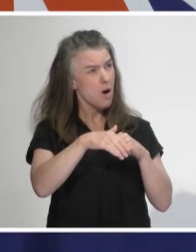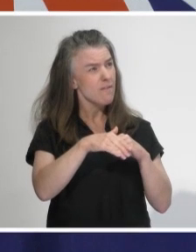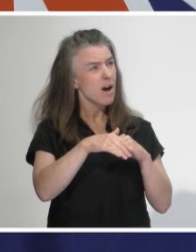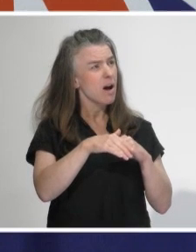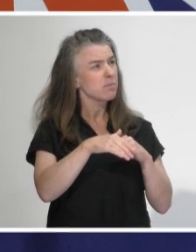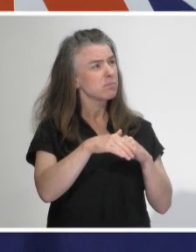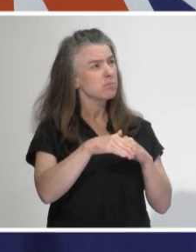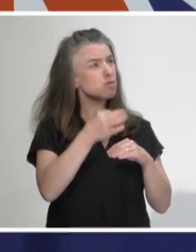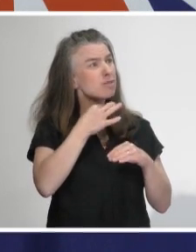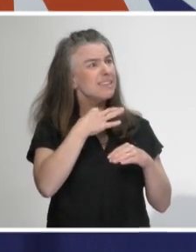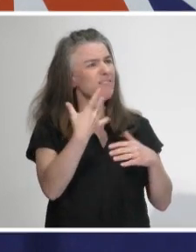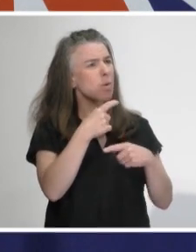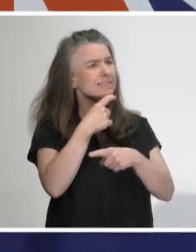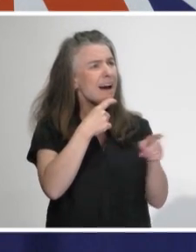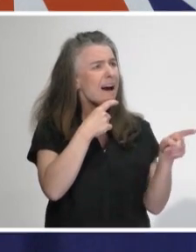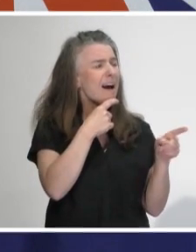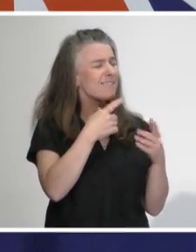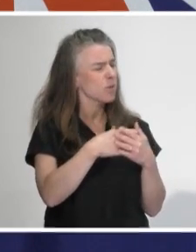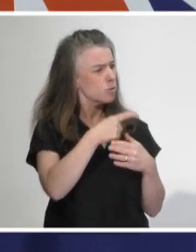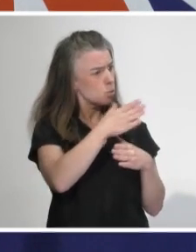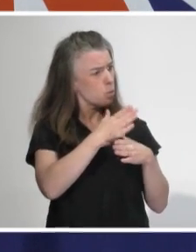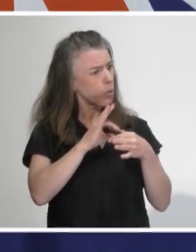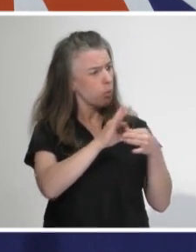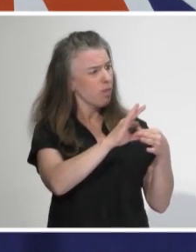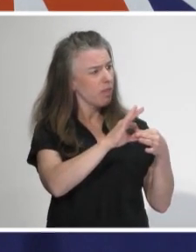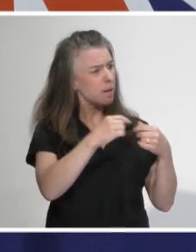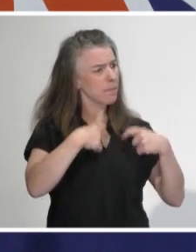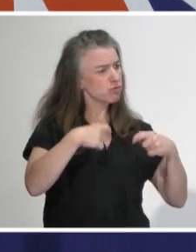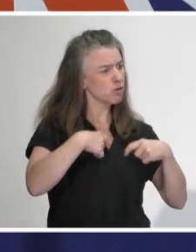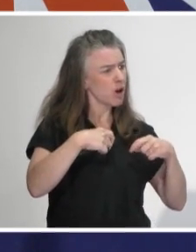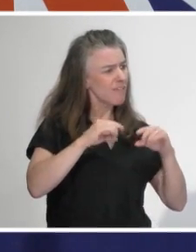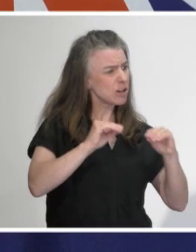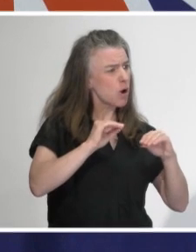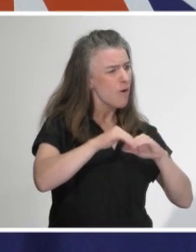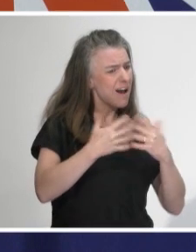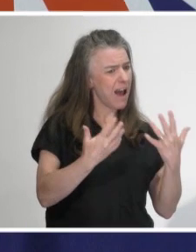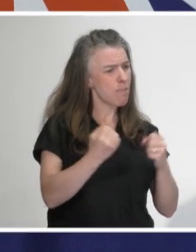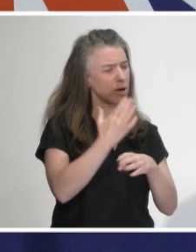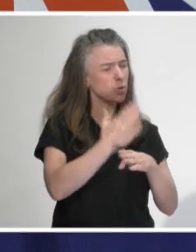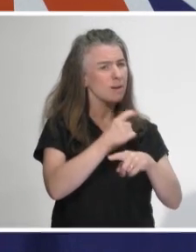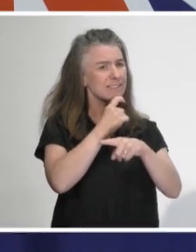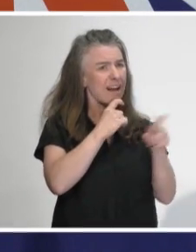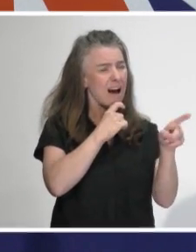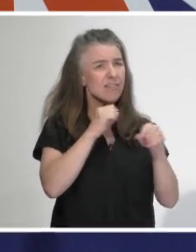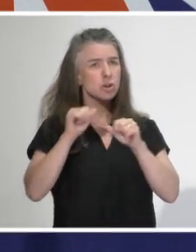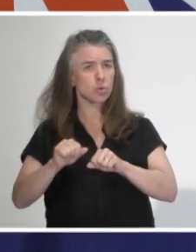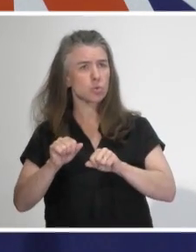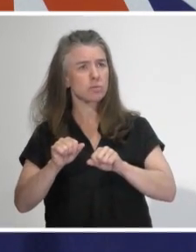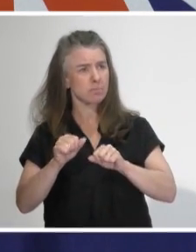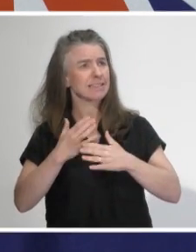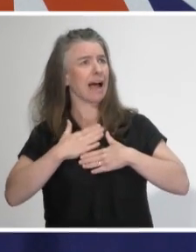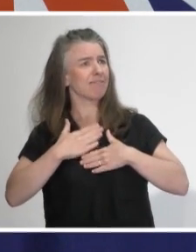those environments? Or how are you working with the education area on how to safely protect the students and teachers?